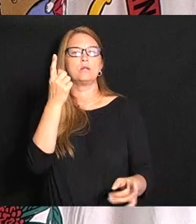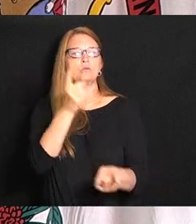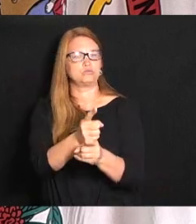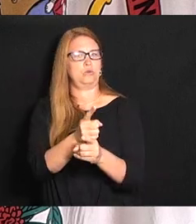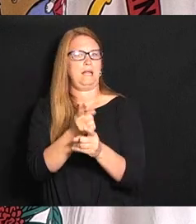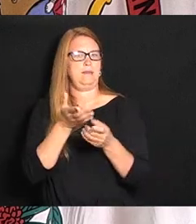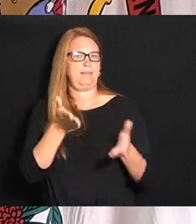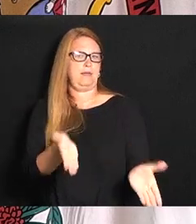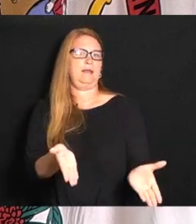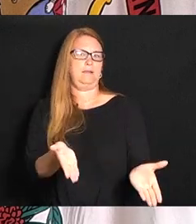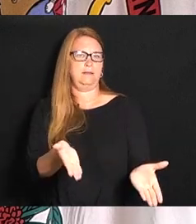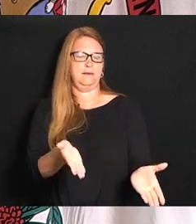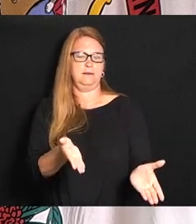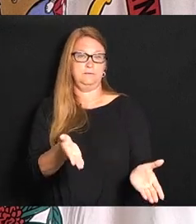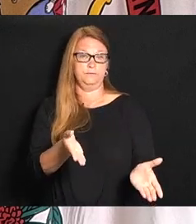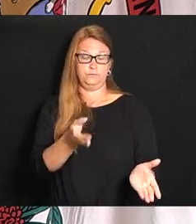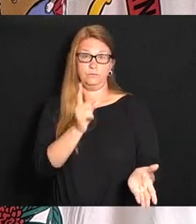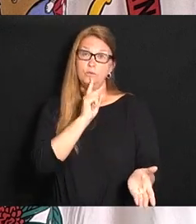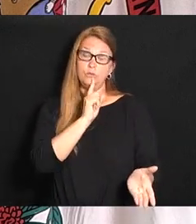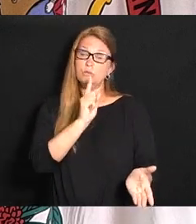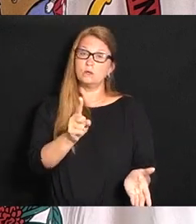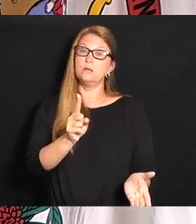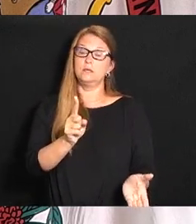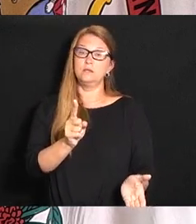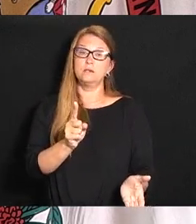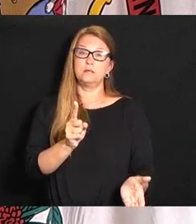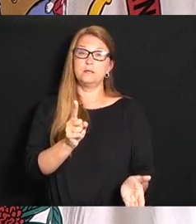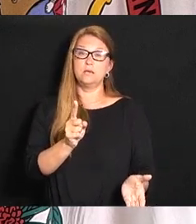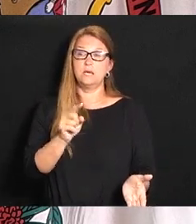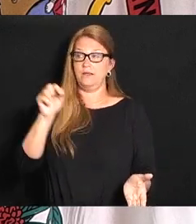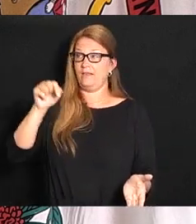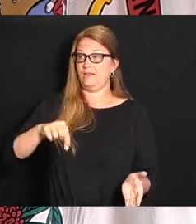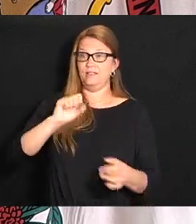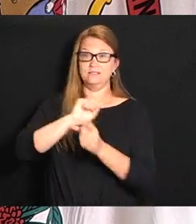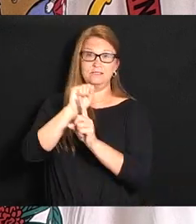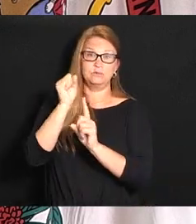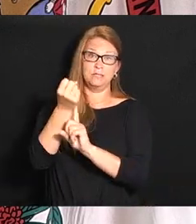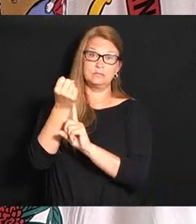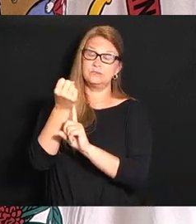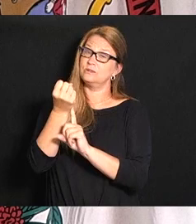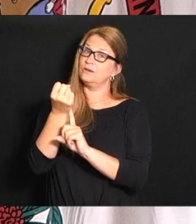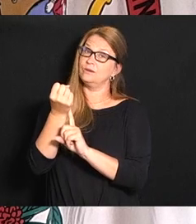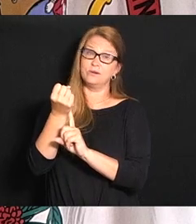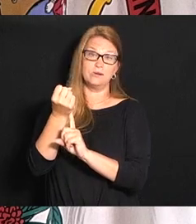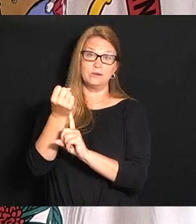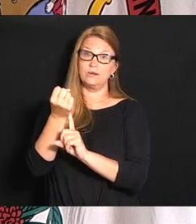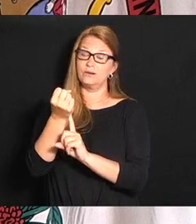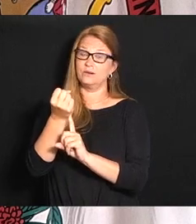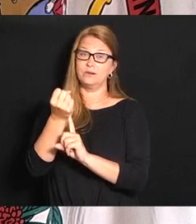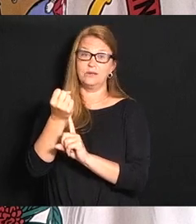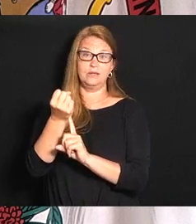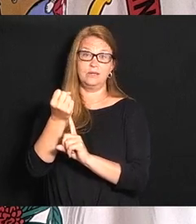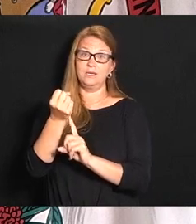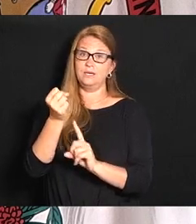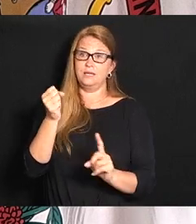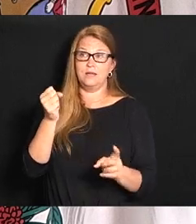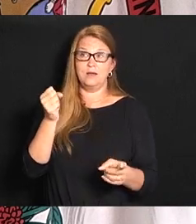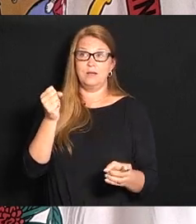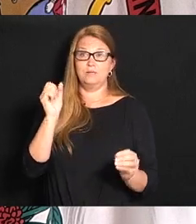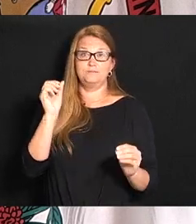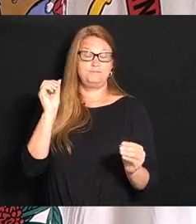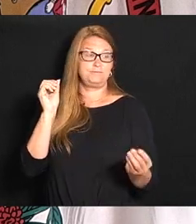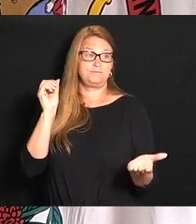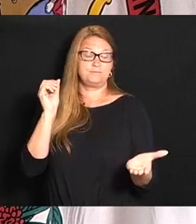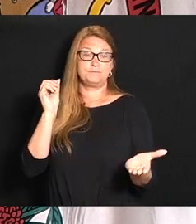the reality of this whole thing is this is you know just absolutely putting a